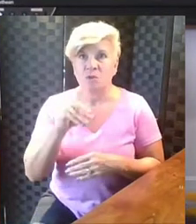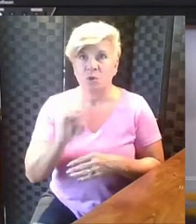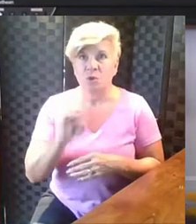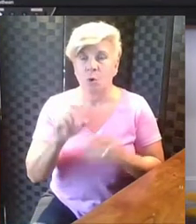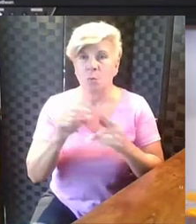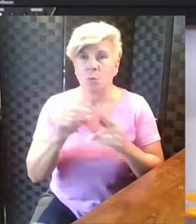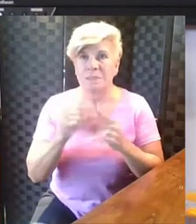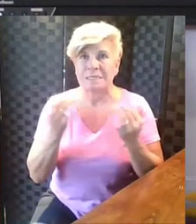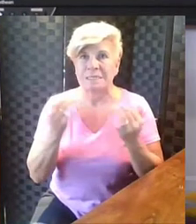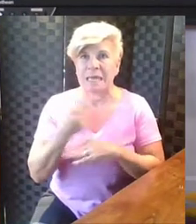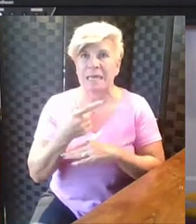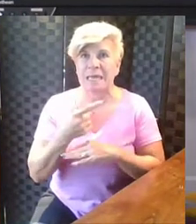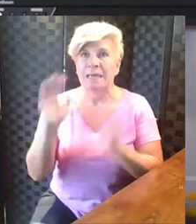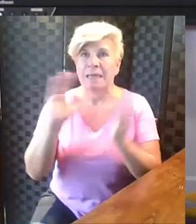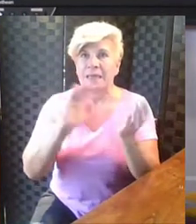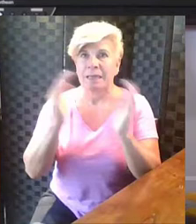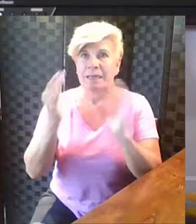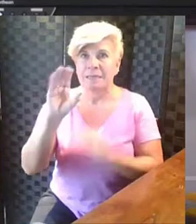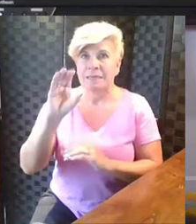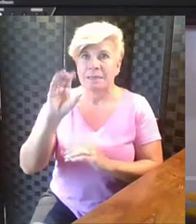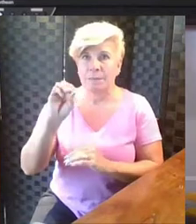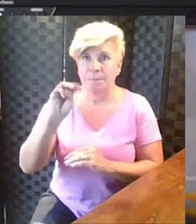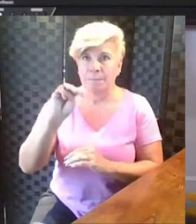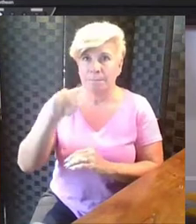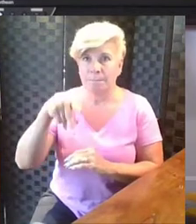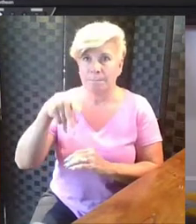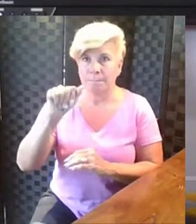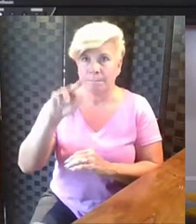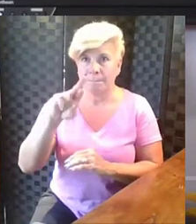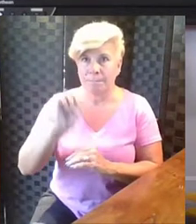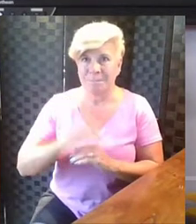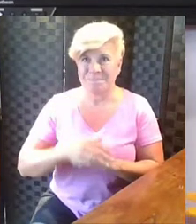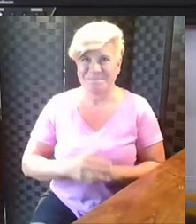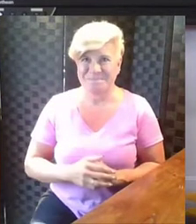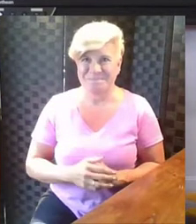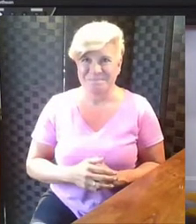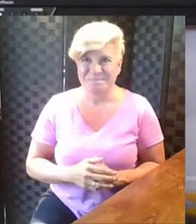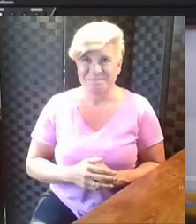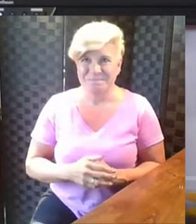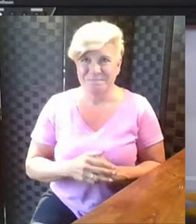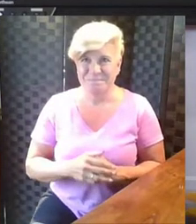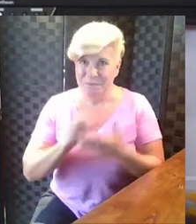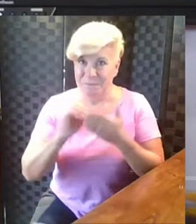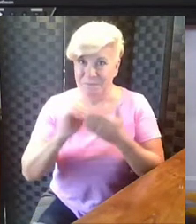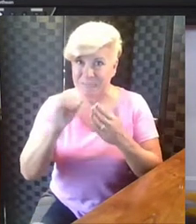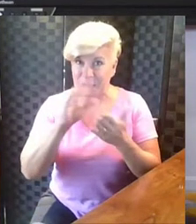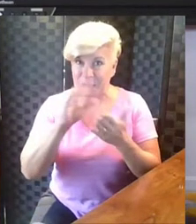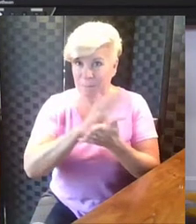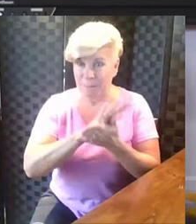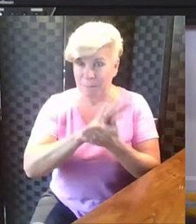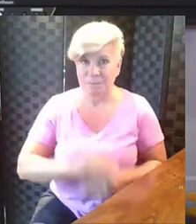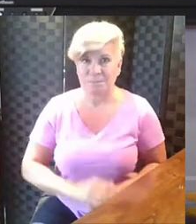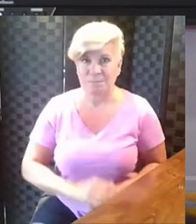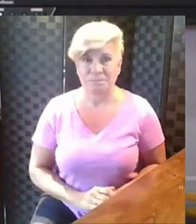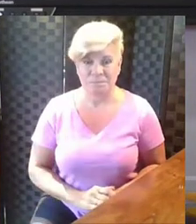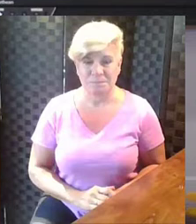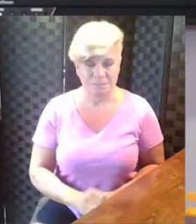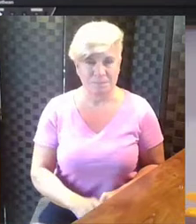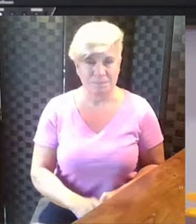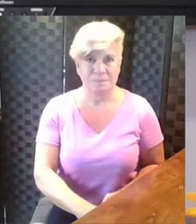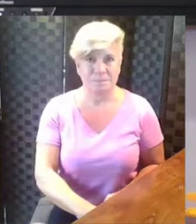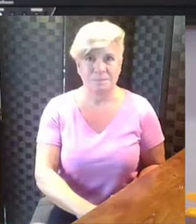compare. C-O-M-P-A-R-E compare. So go ahead and write that down as well.